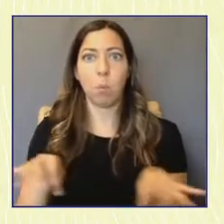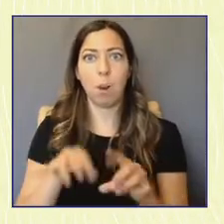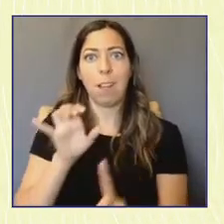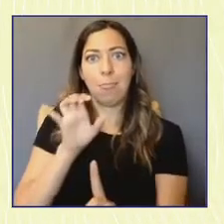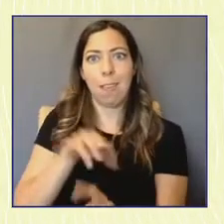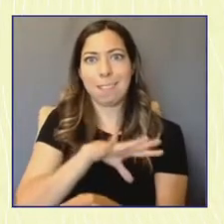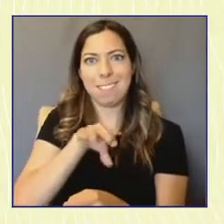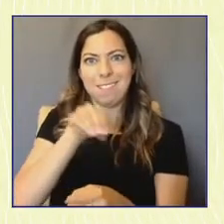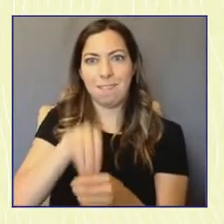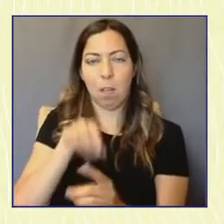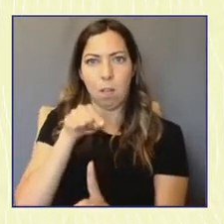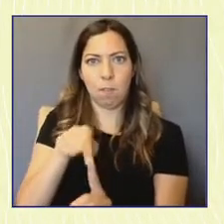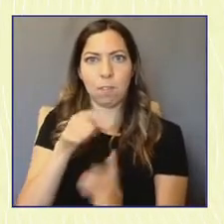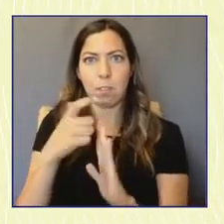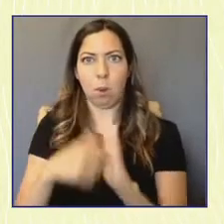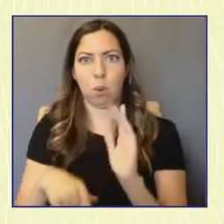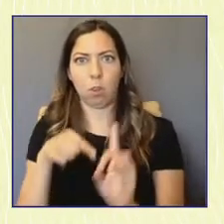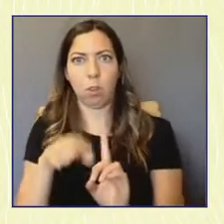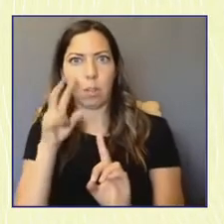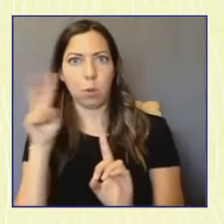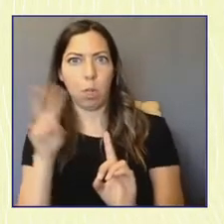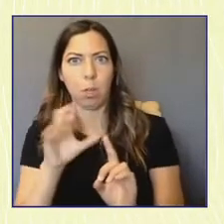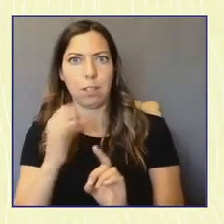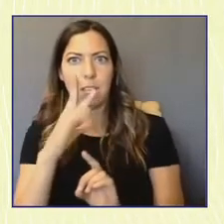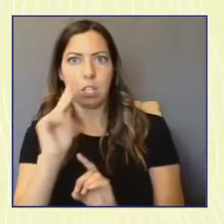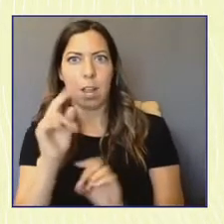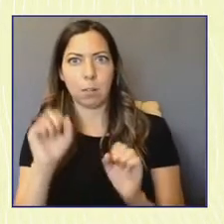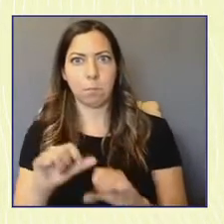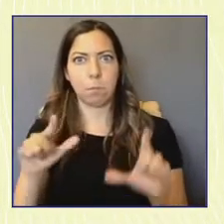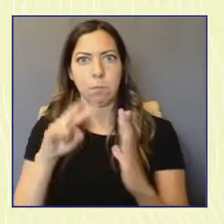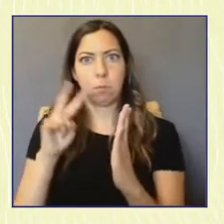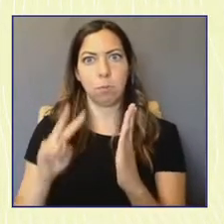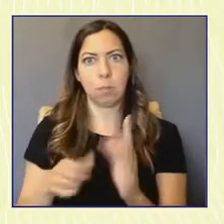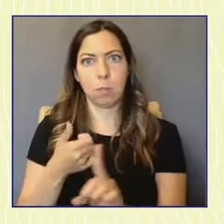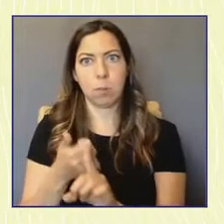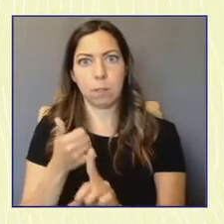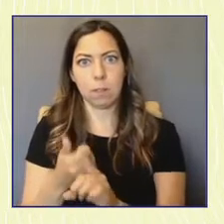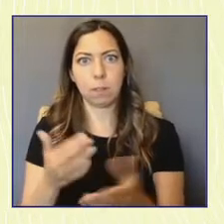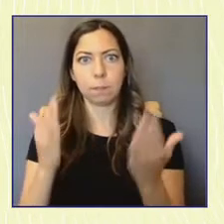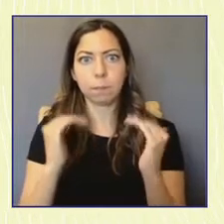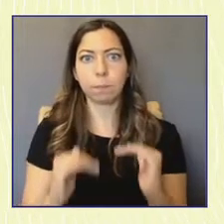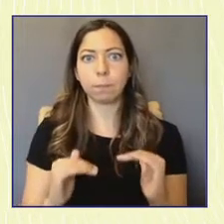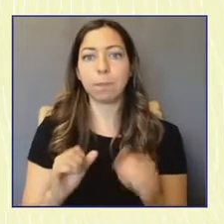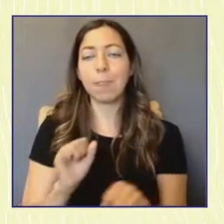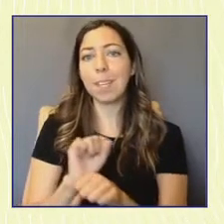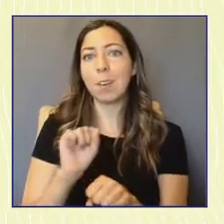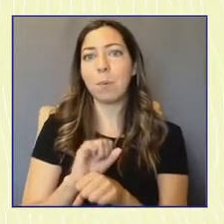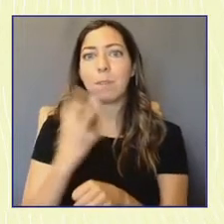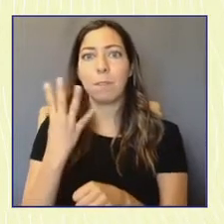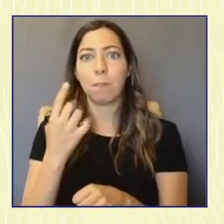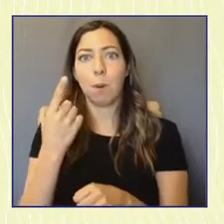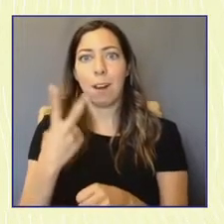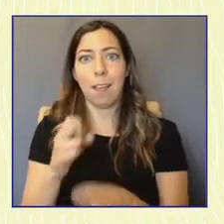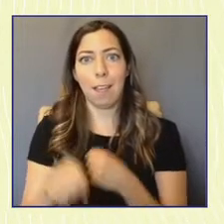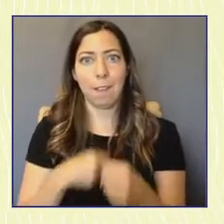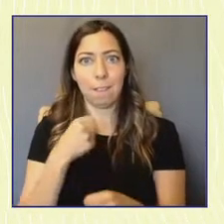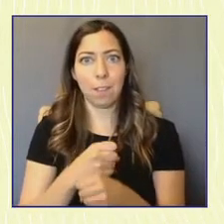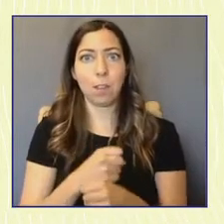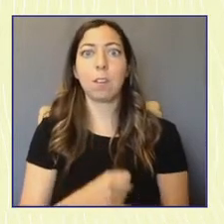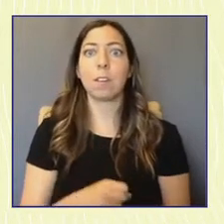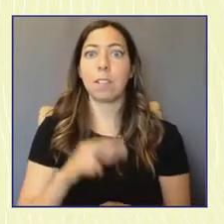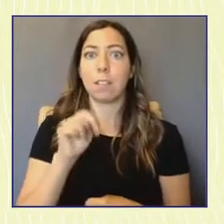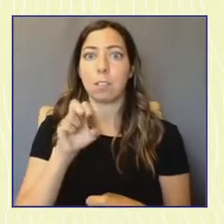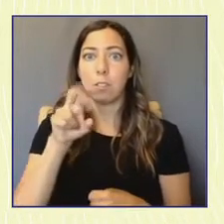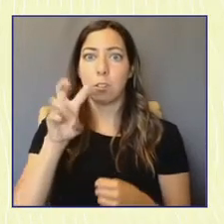chat. Allegra previously spent four and a half years at Talking Points Memo, where she worked as a news writer, a reporter covering voting